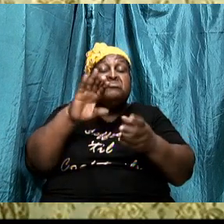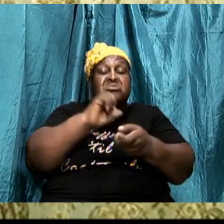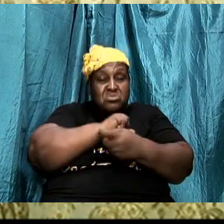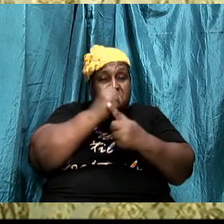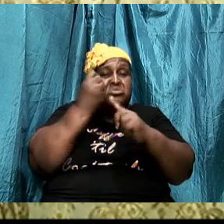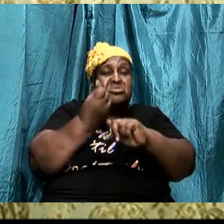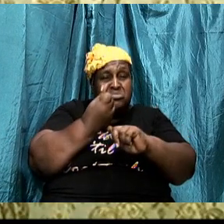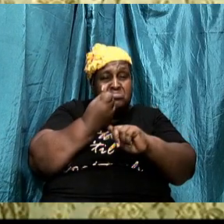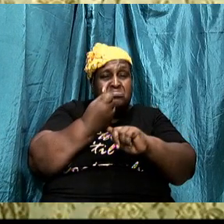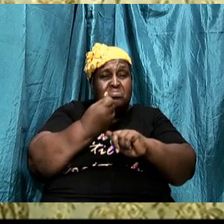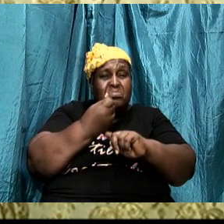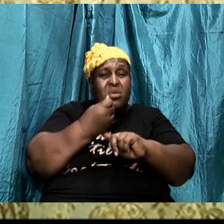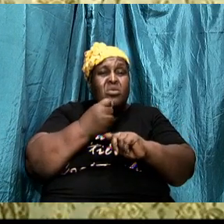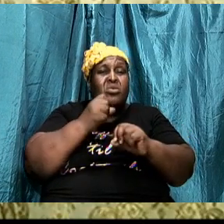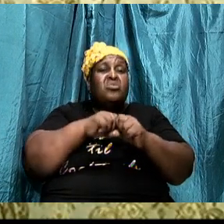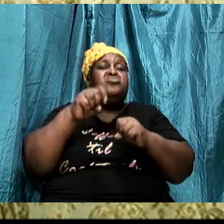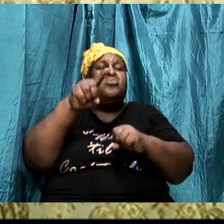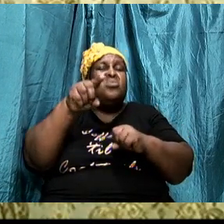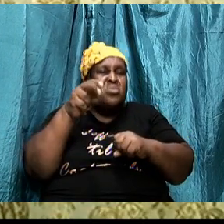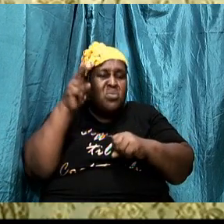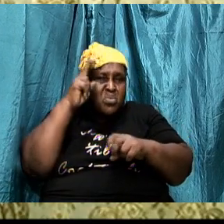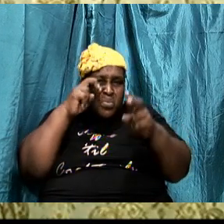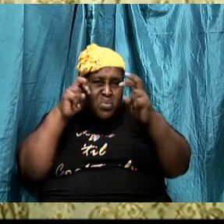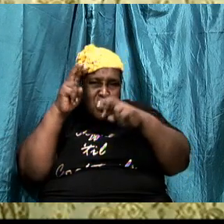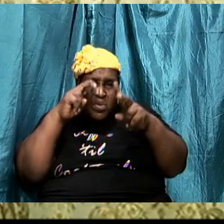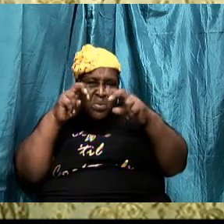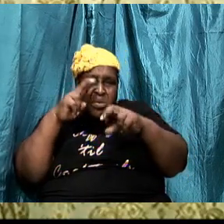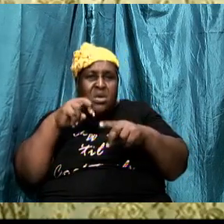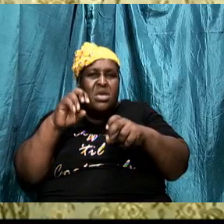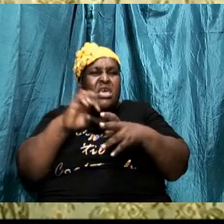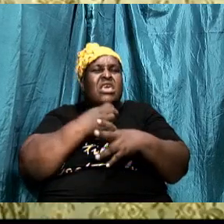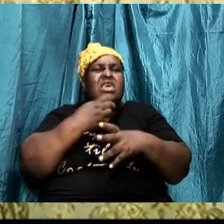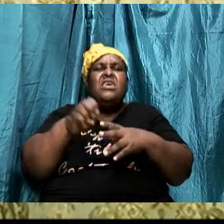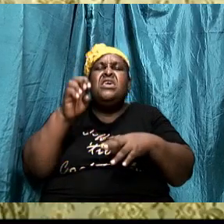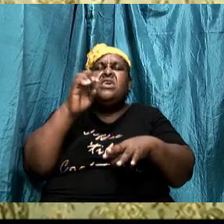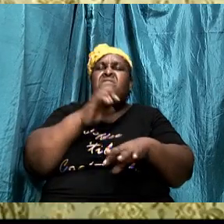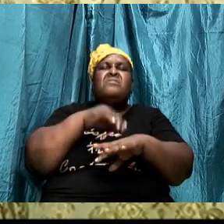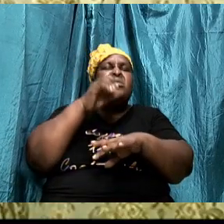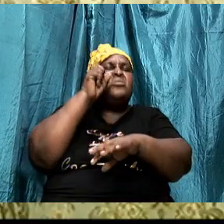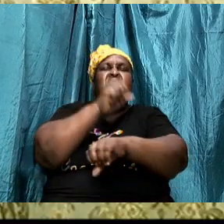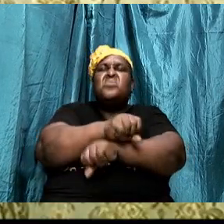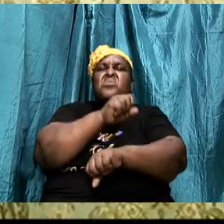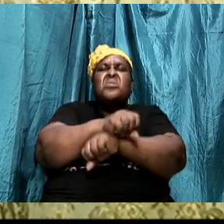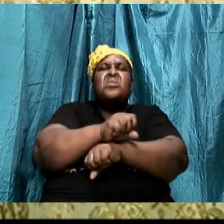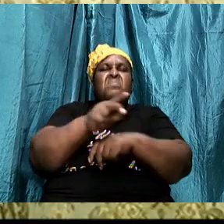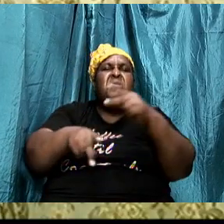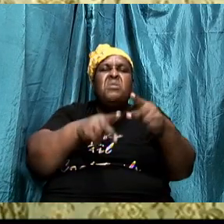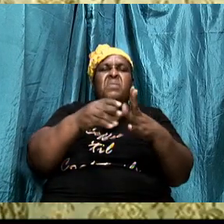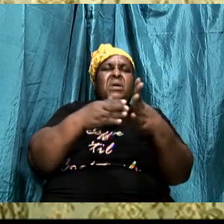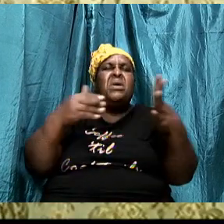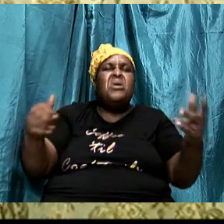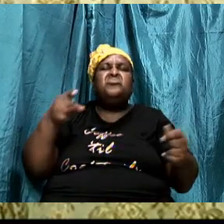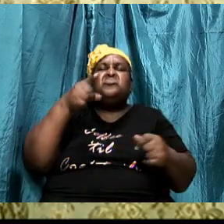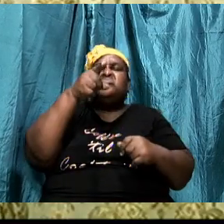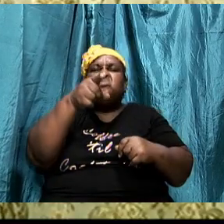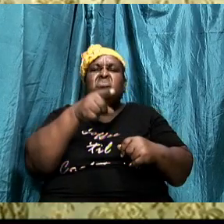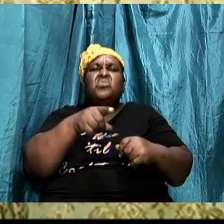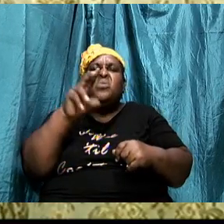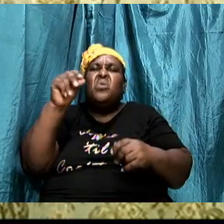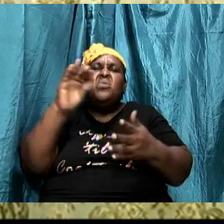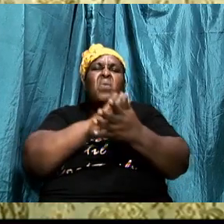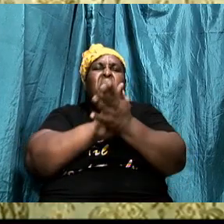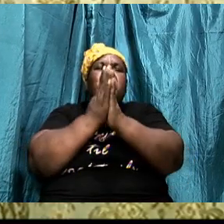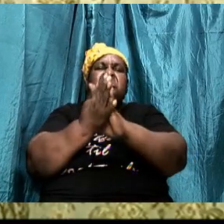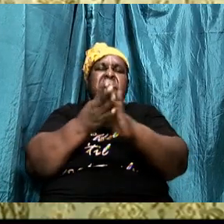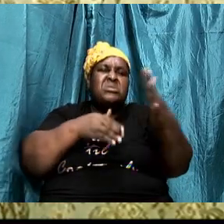so you watch yourself if at work you are thinking that people is against you and there is no peace your neighbor